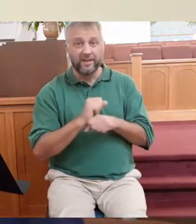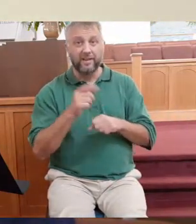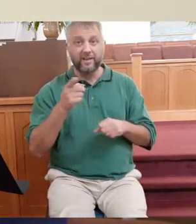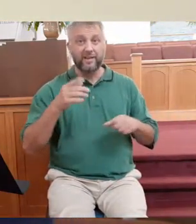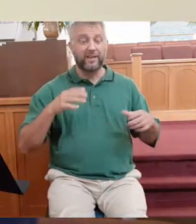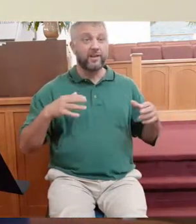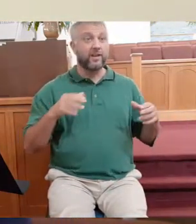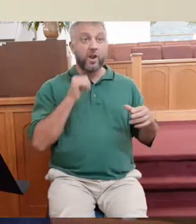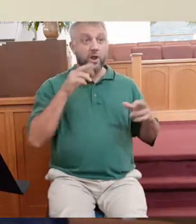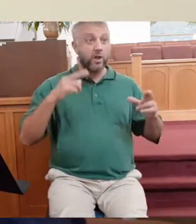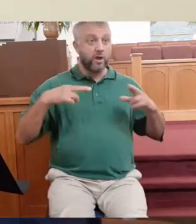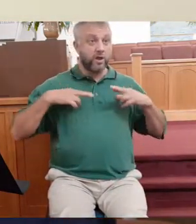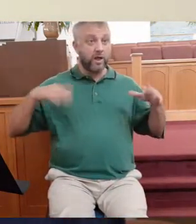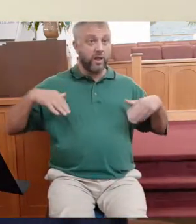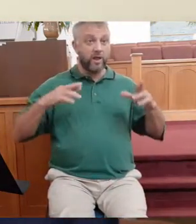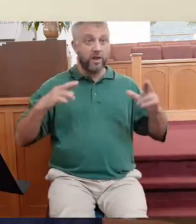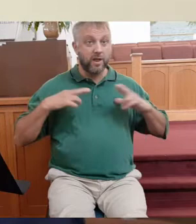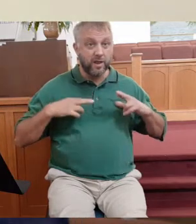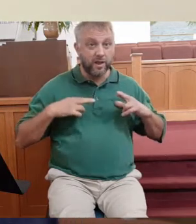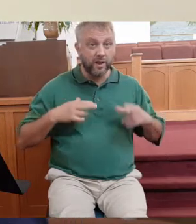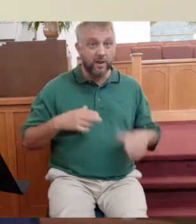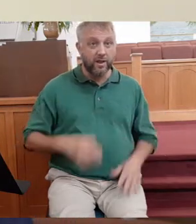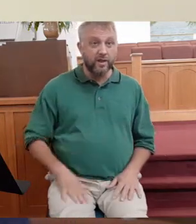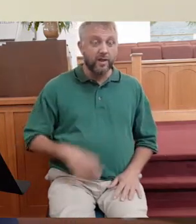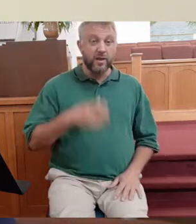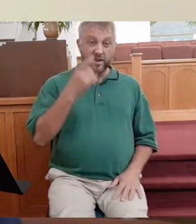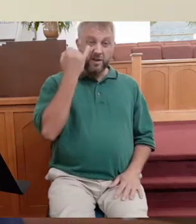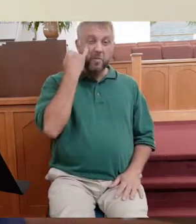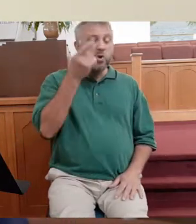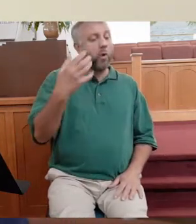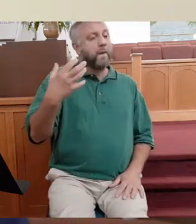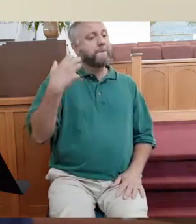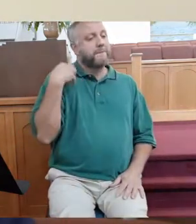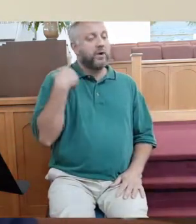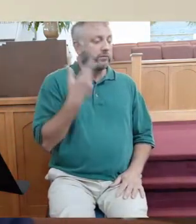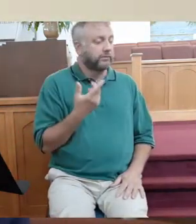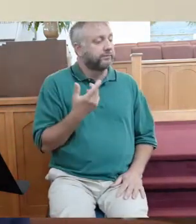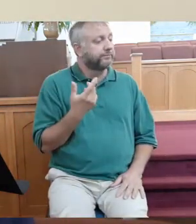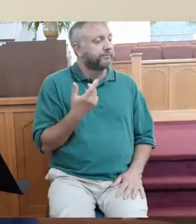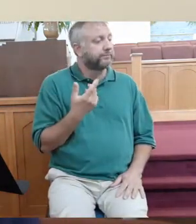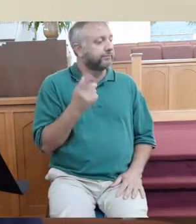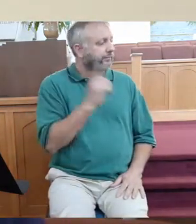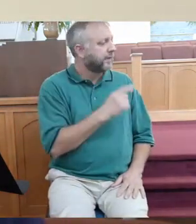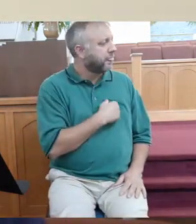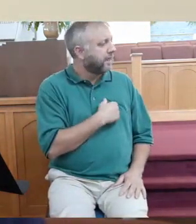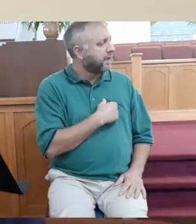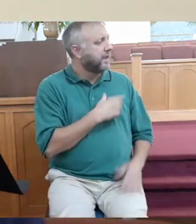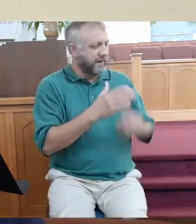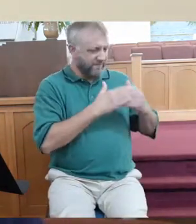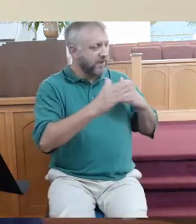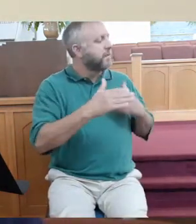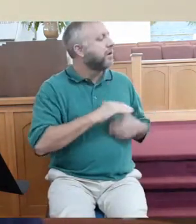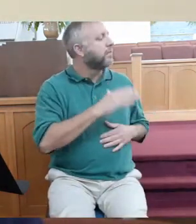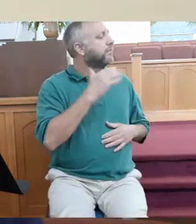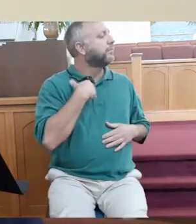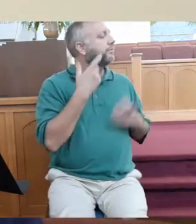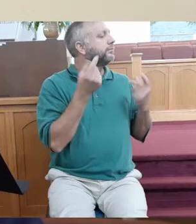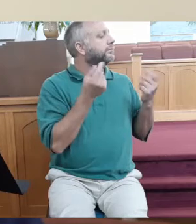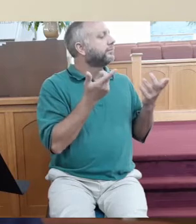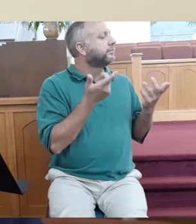retired or a student, how happy would you be with your boss if he comes to you and says, here's what I'm going to do from now on.